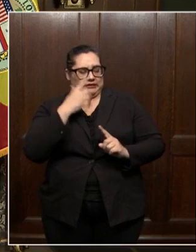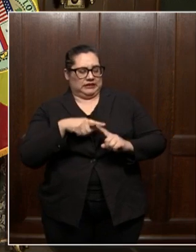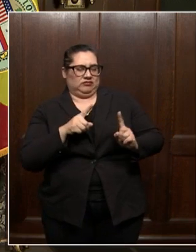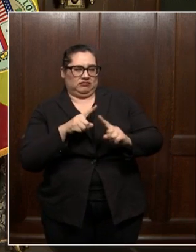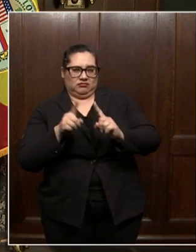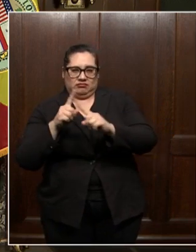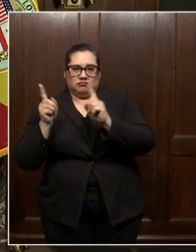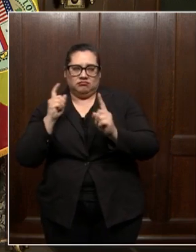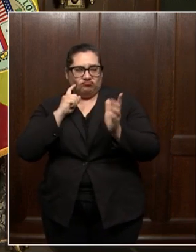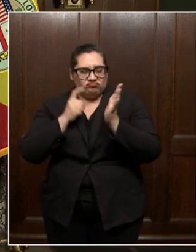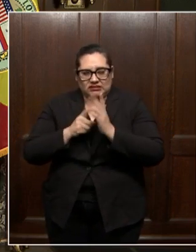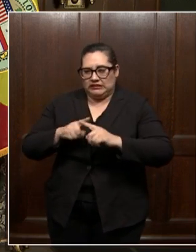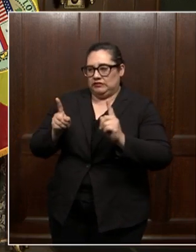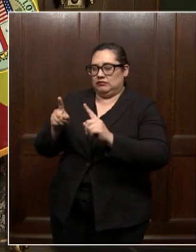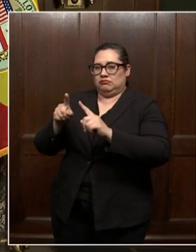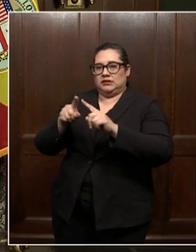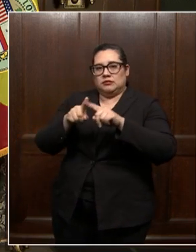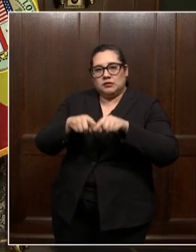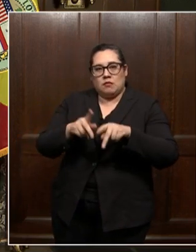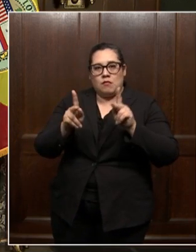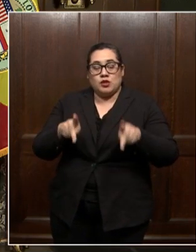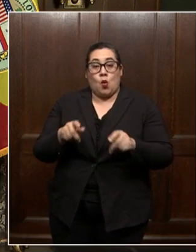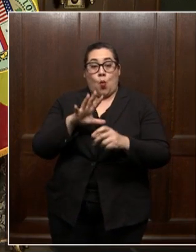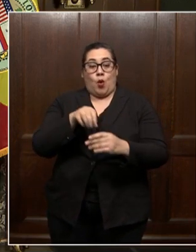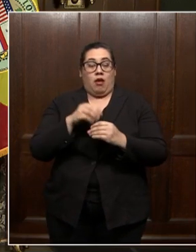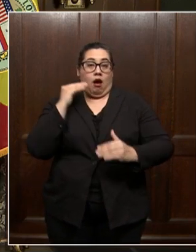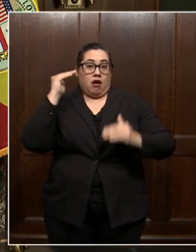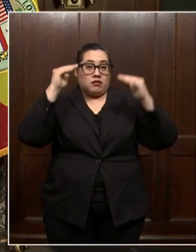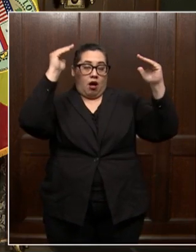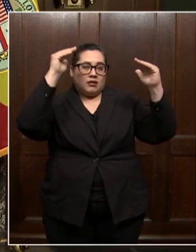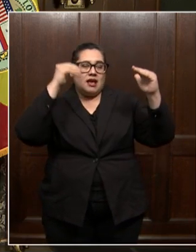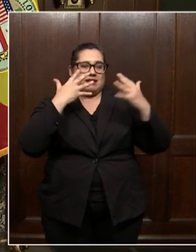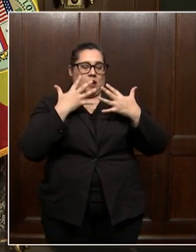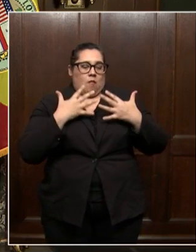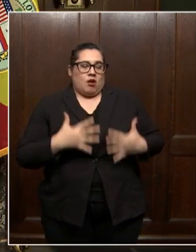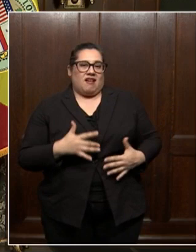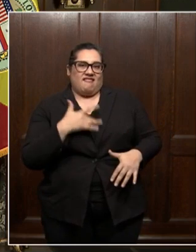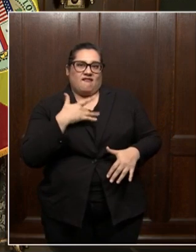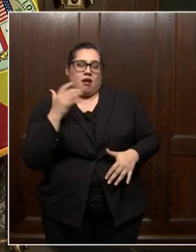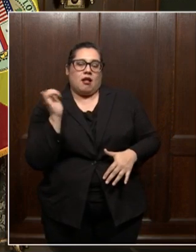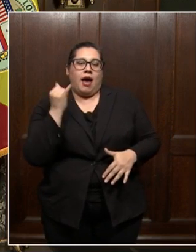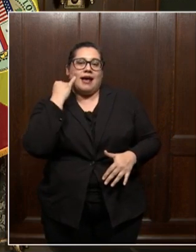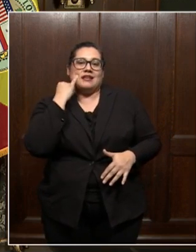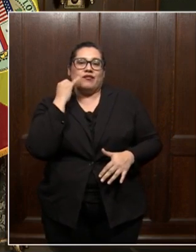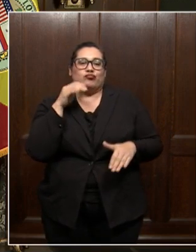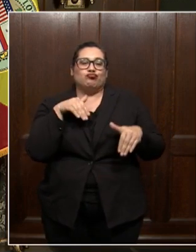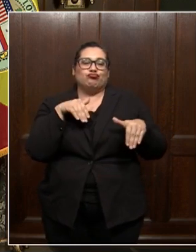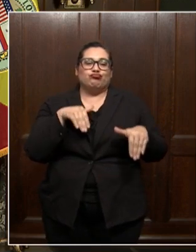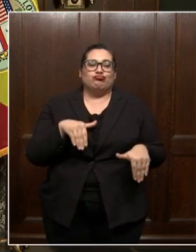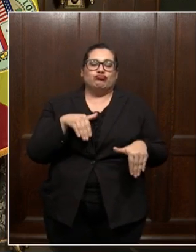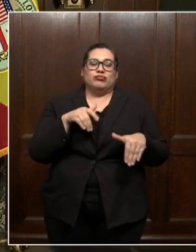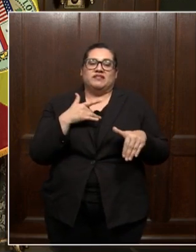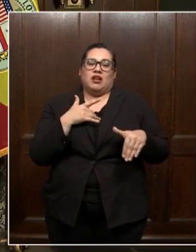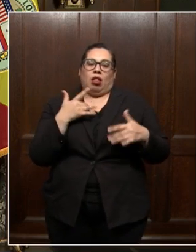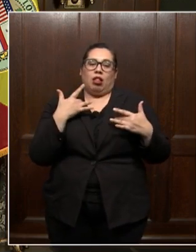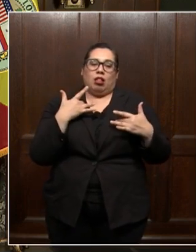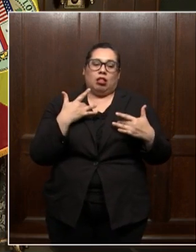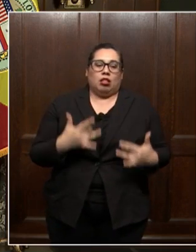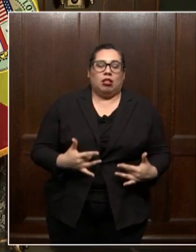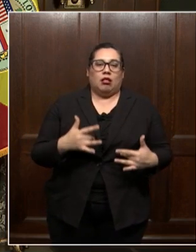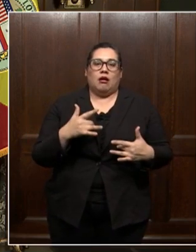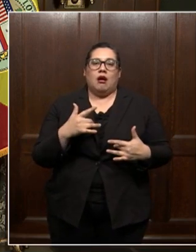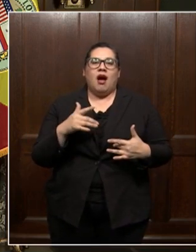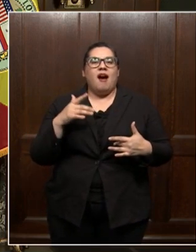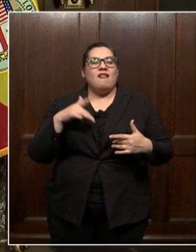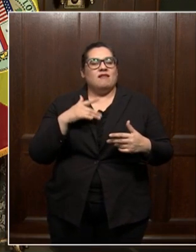person. within adults, depression can look or feel as if you're just having a down mood. Some people call it, I just feel